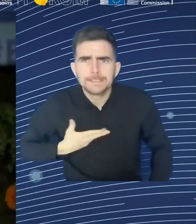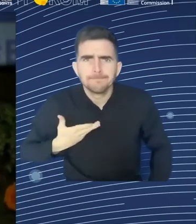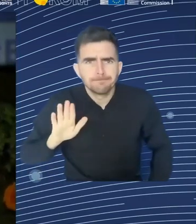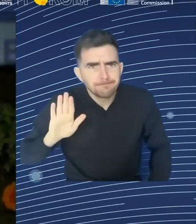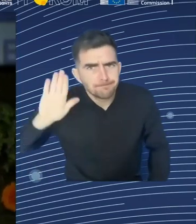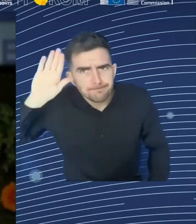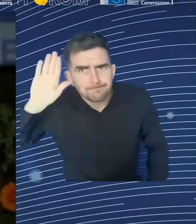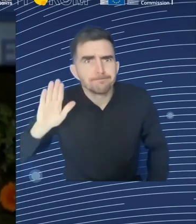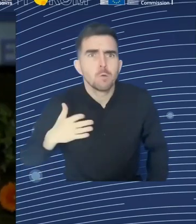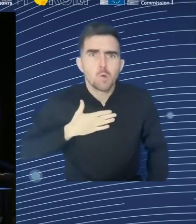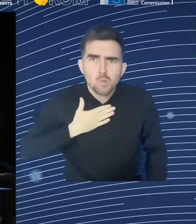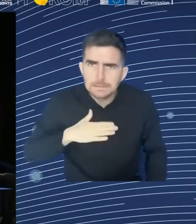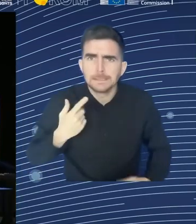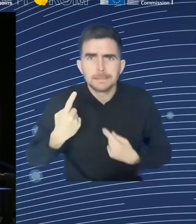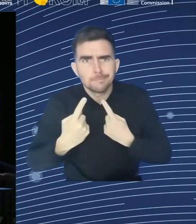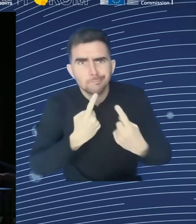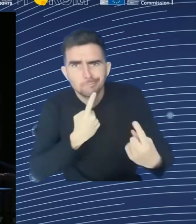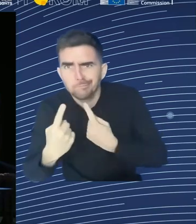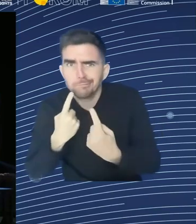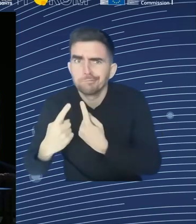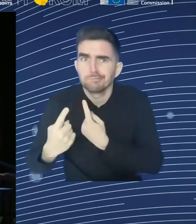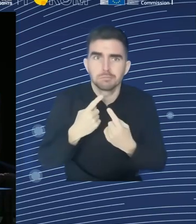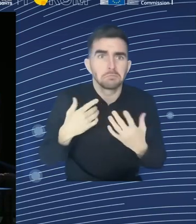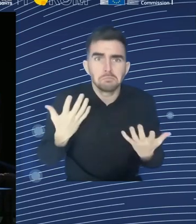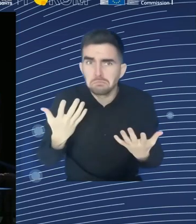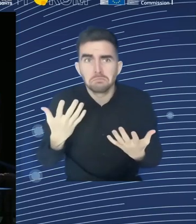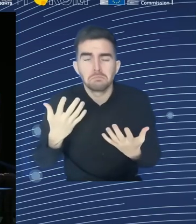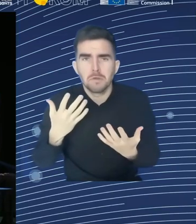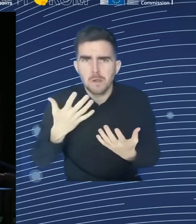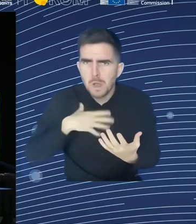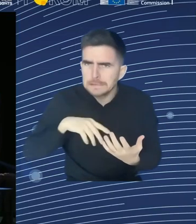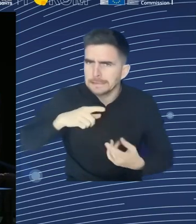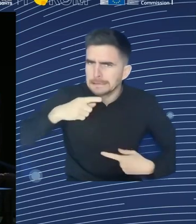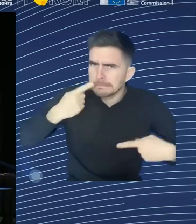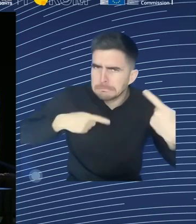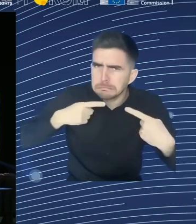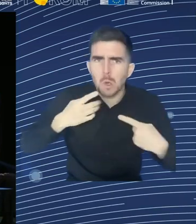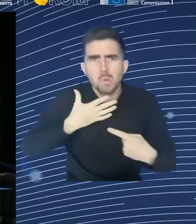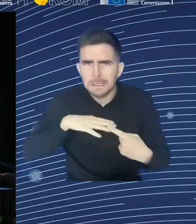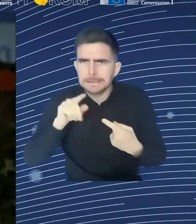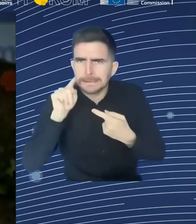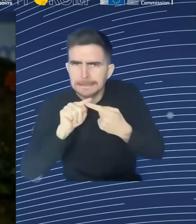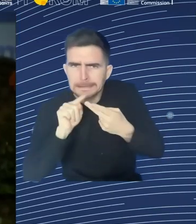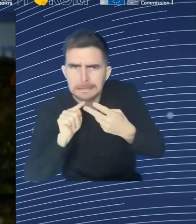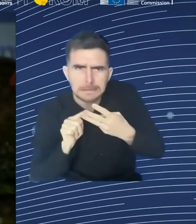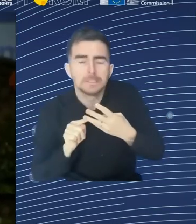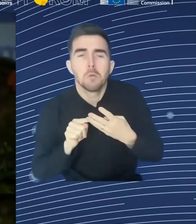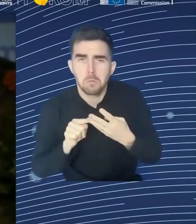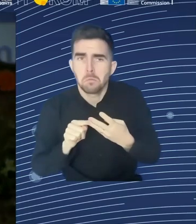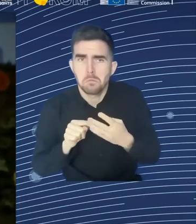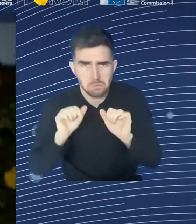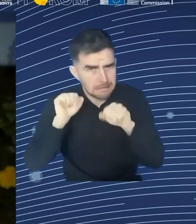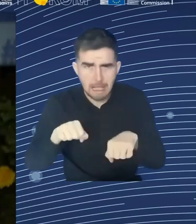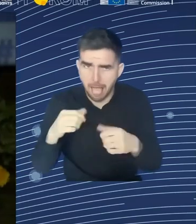hashtag EU social forum, as you have hopefully been doing since yesterday. You will also